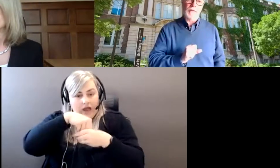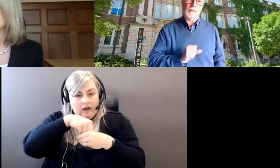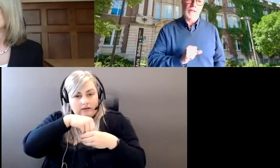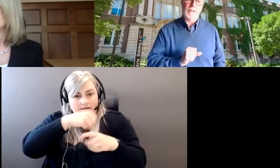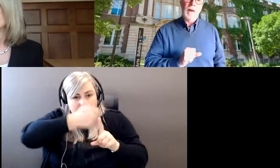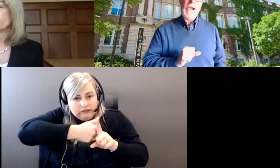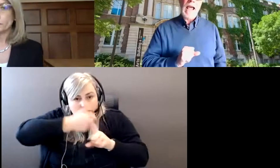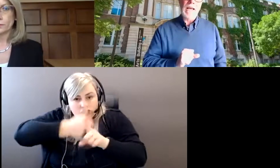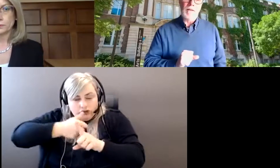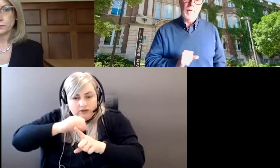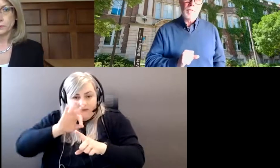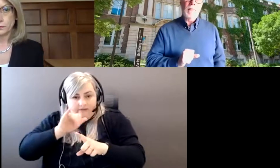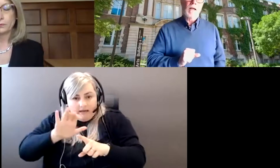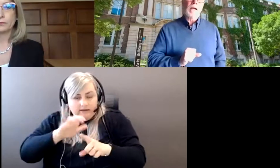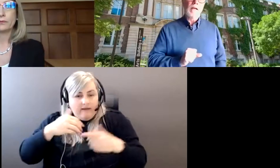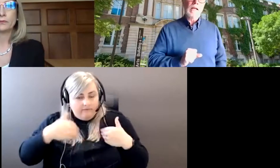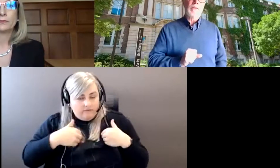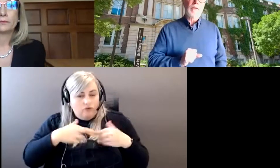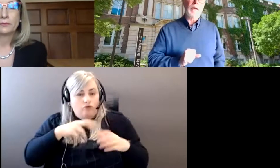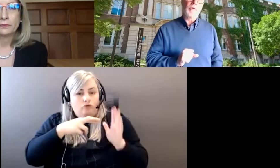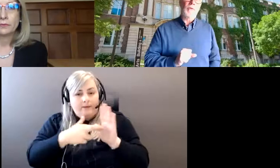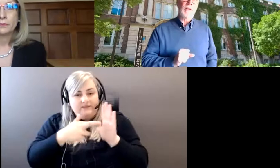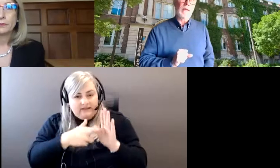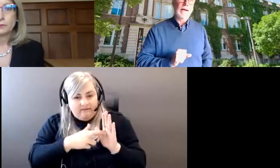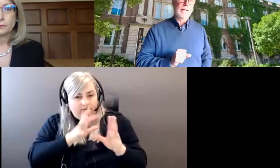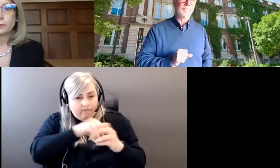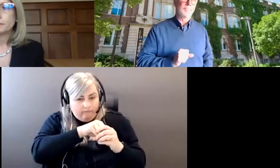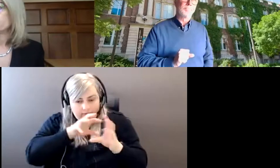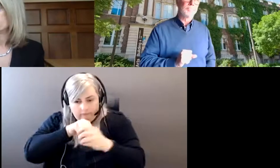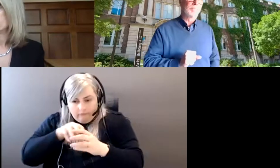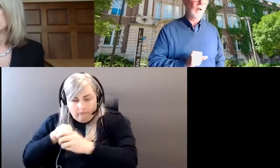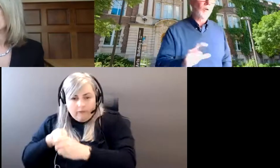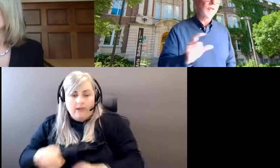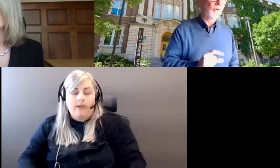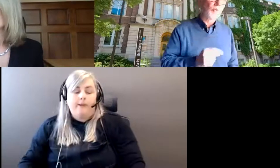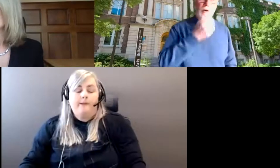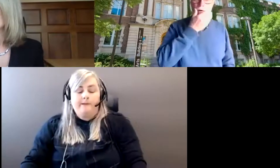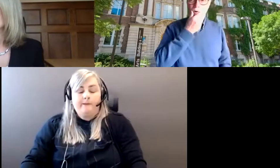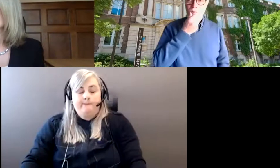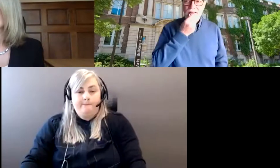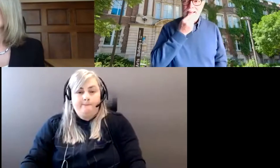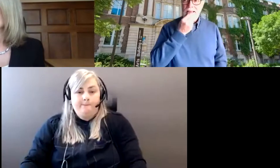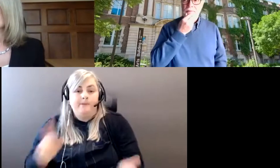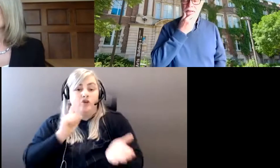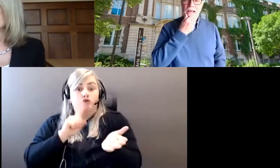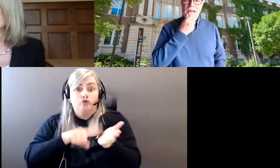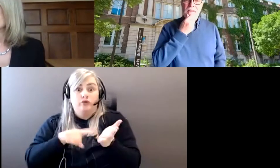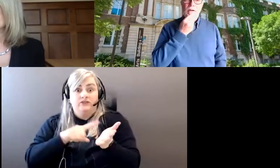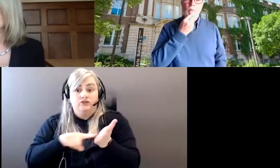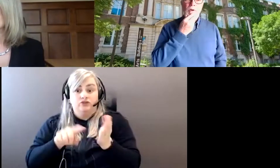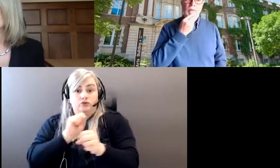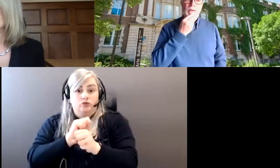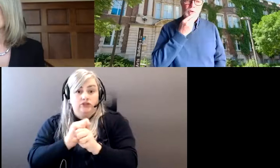faculties. And if I think about the, um, research working group, it began